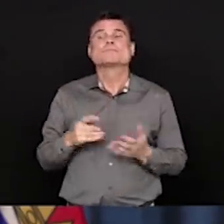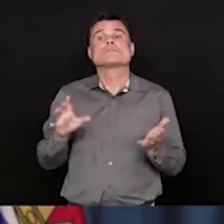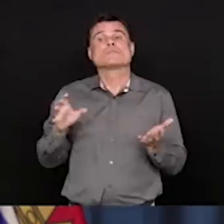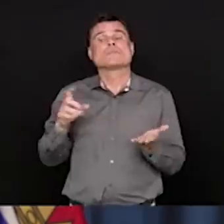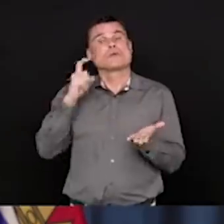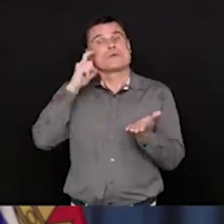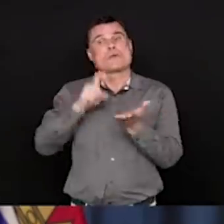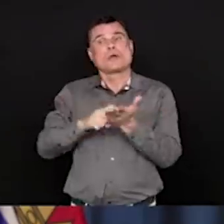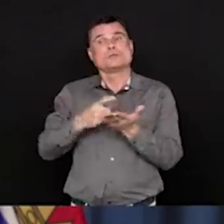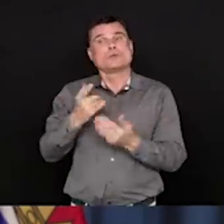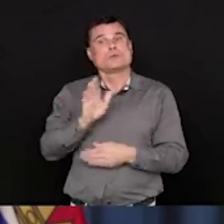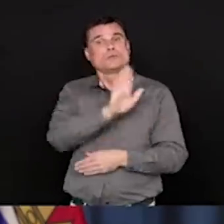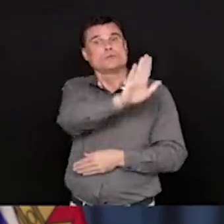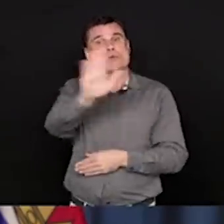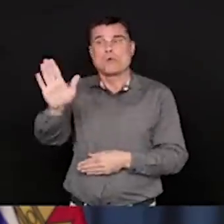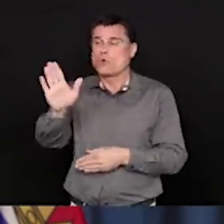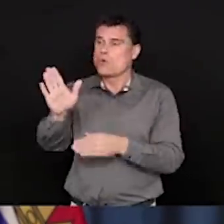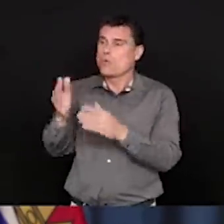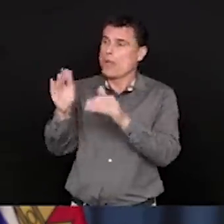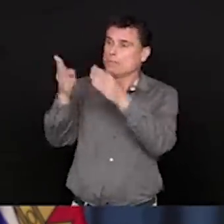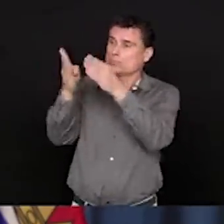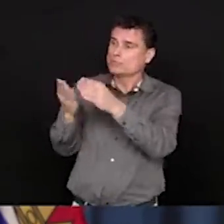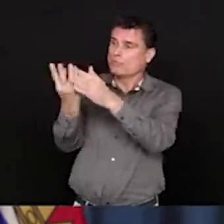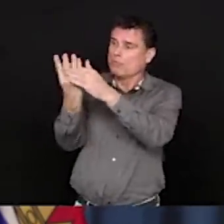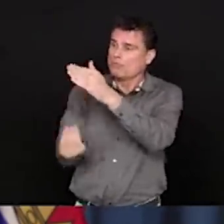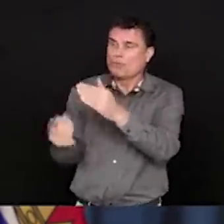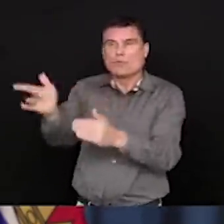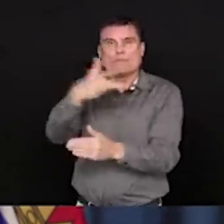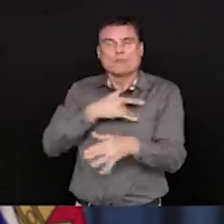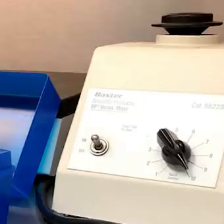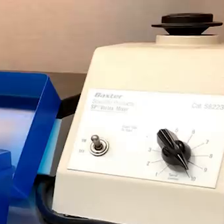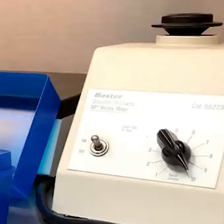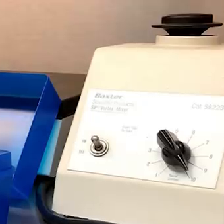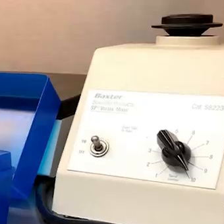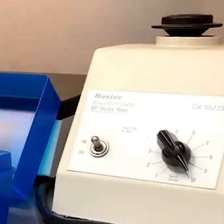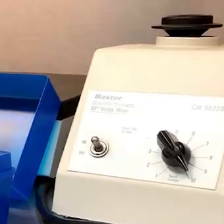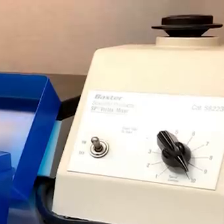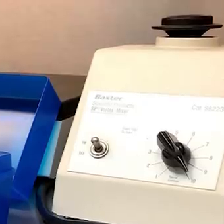our deep sympathies for their loss.